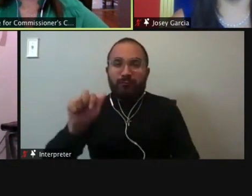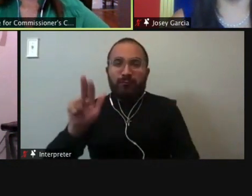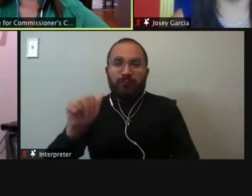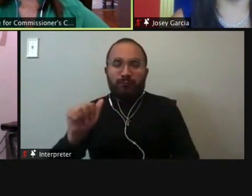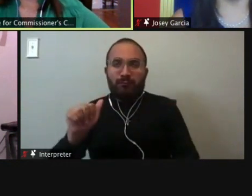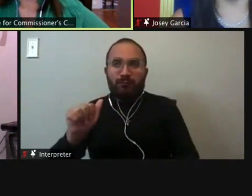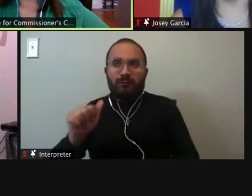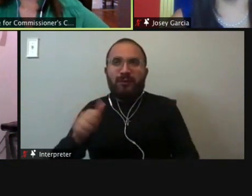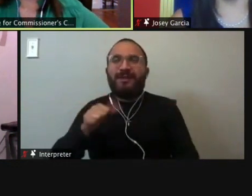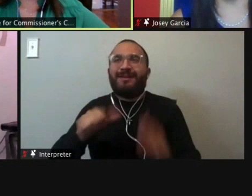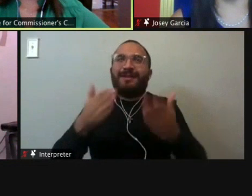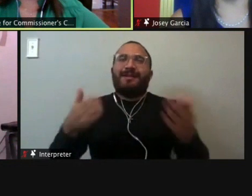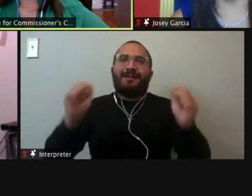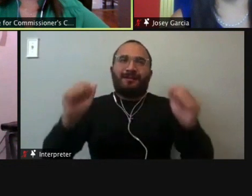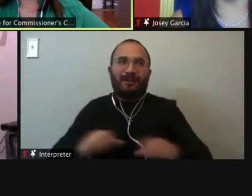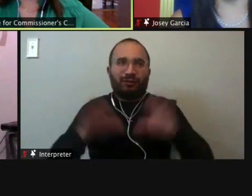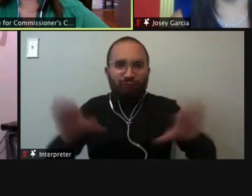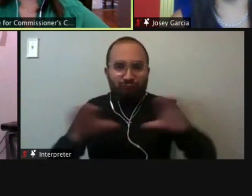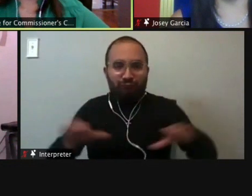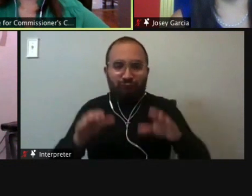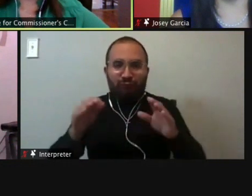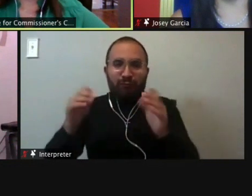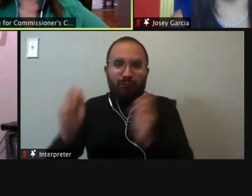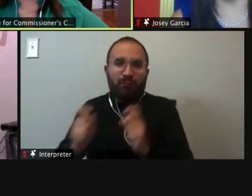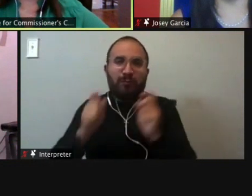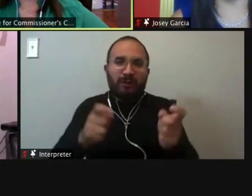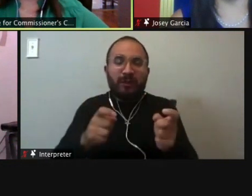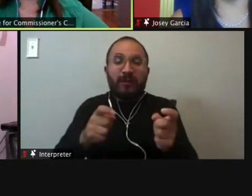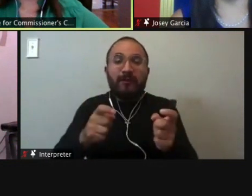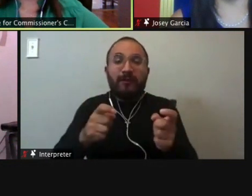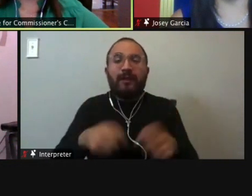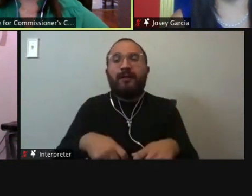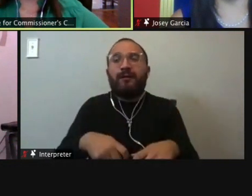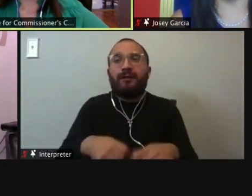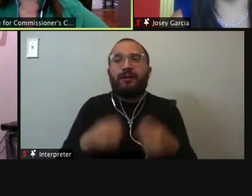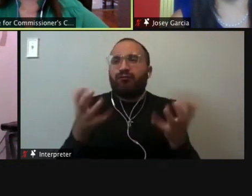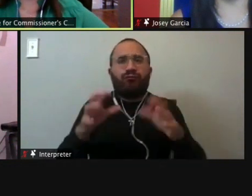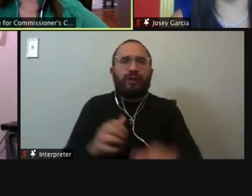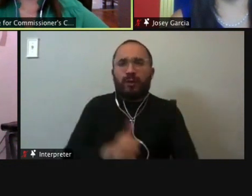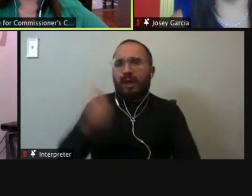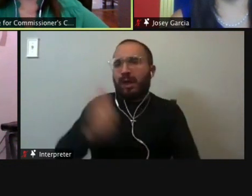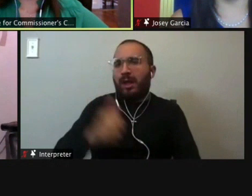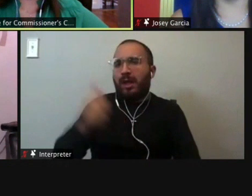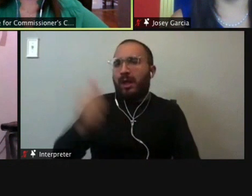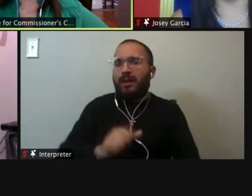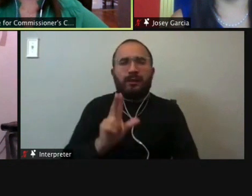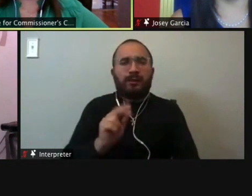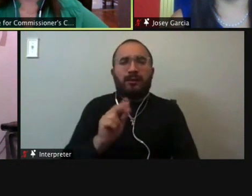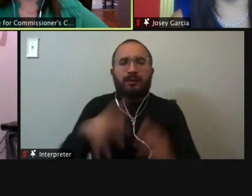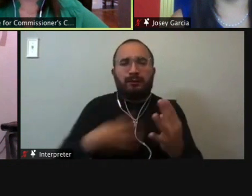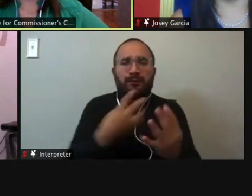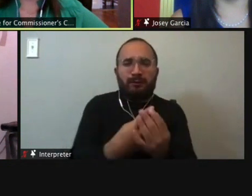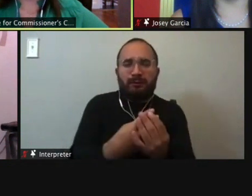to help, uh, inmates, uh, keep them from coming back. We, we don't want that to happen. And so again, that goes back